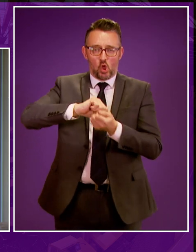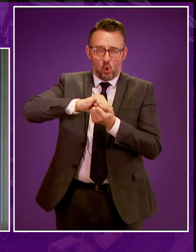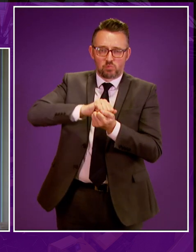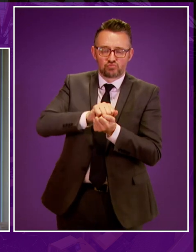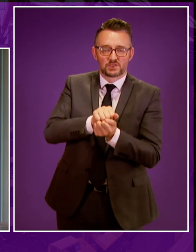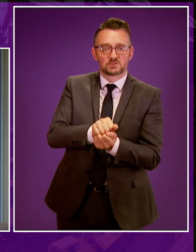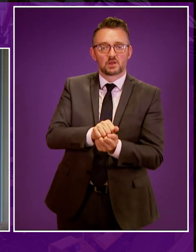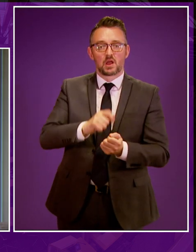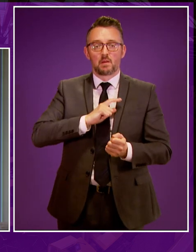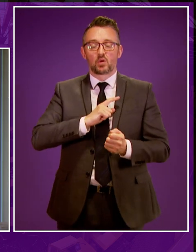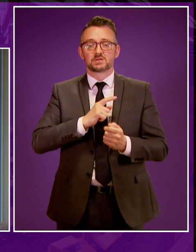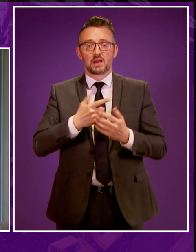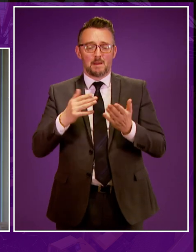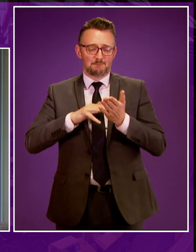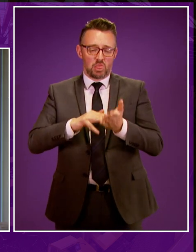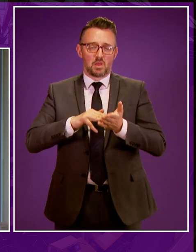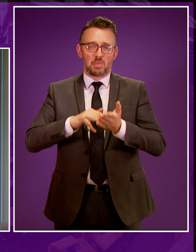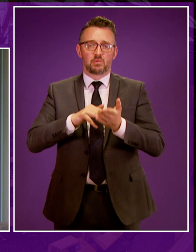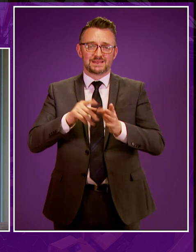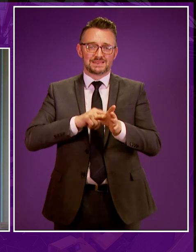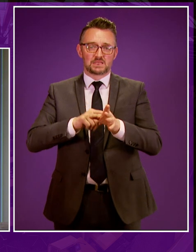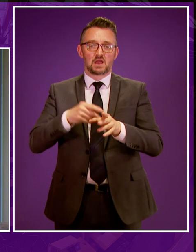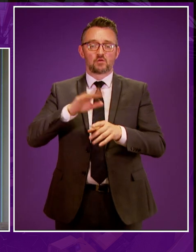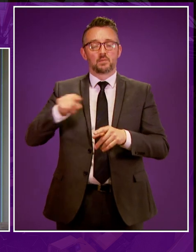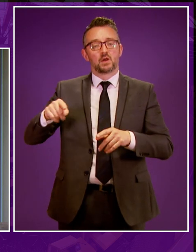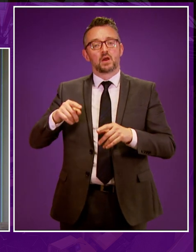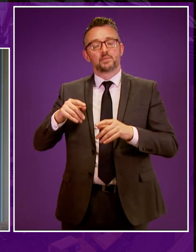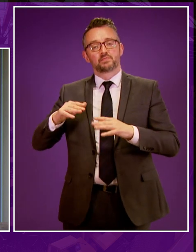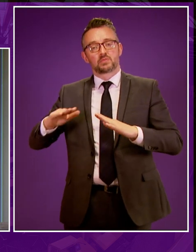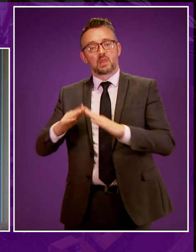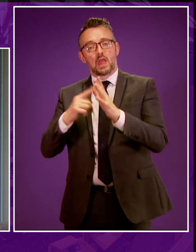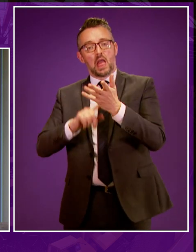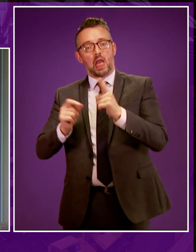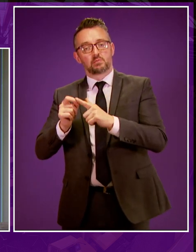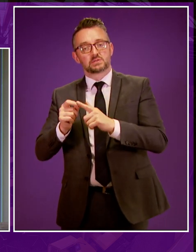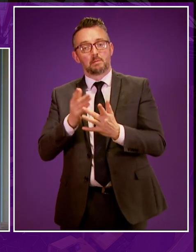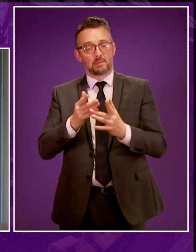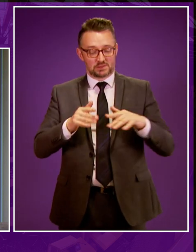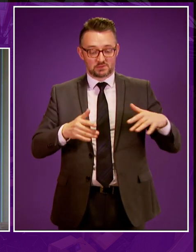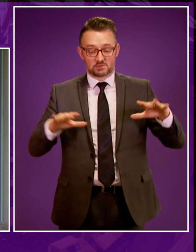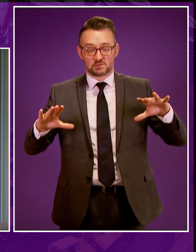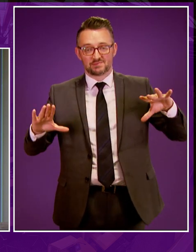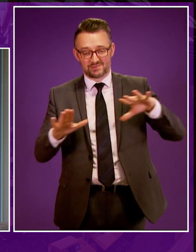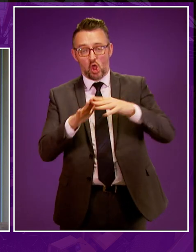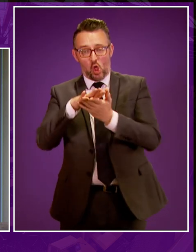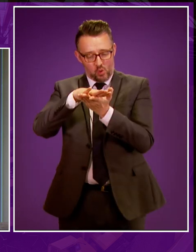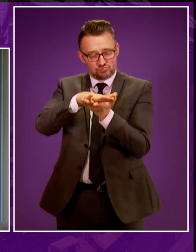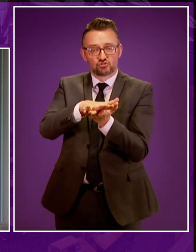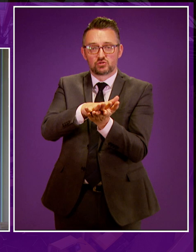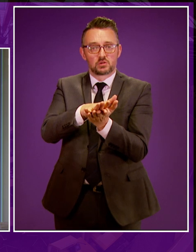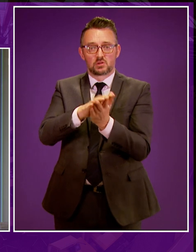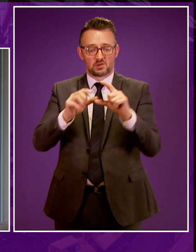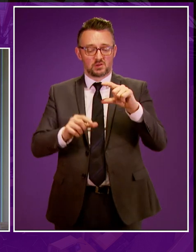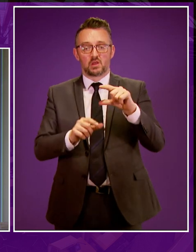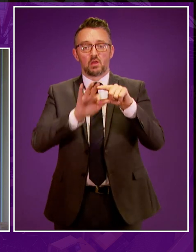because of a squeeze millions of years ago between the Alps and the mid-Atlantic structure at the time. The compression means the substrata